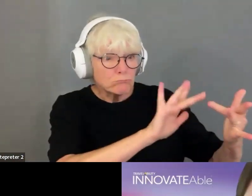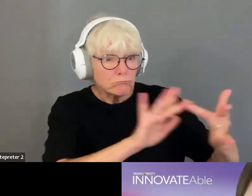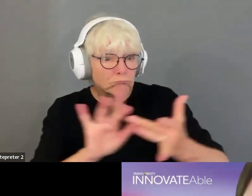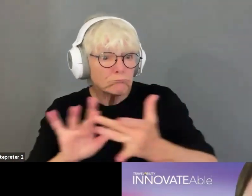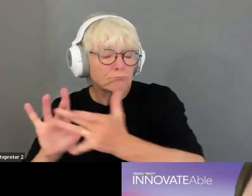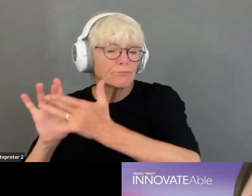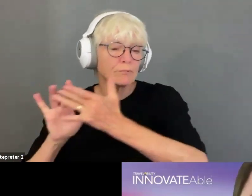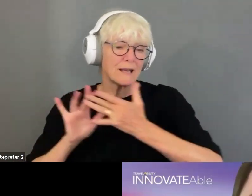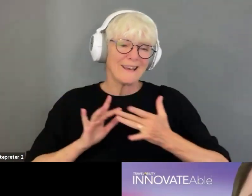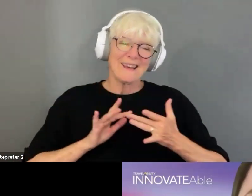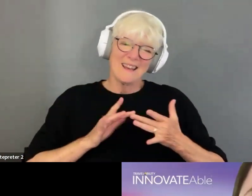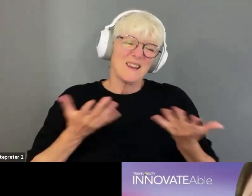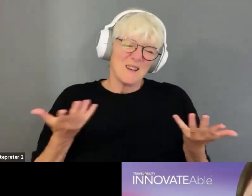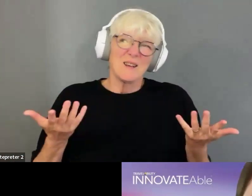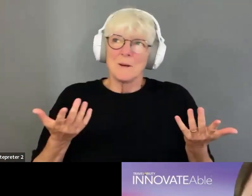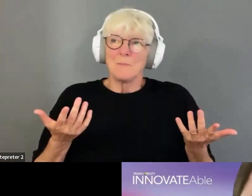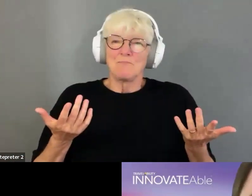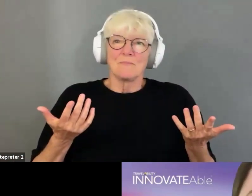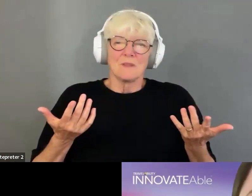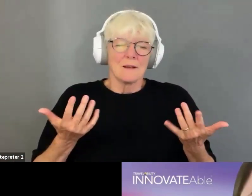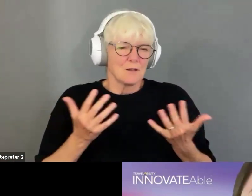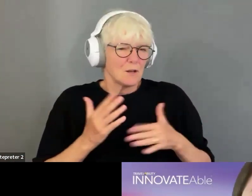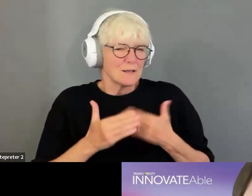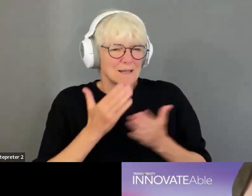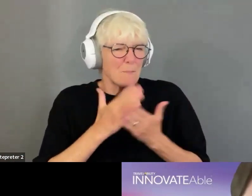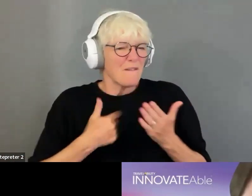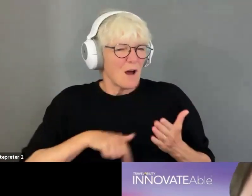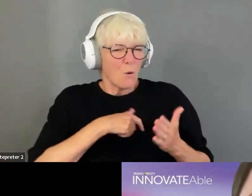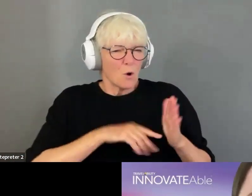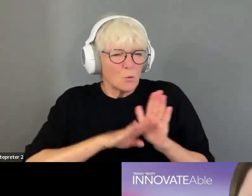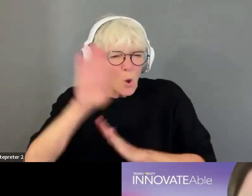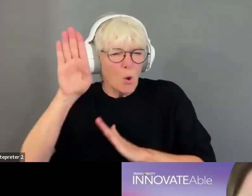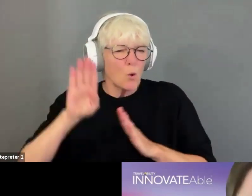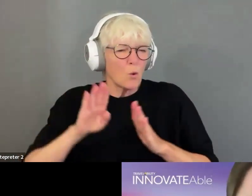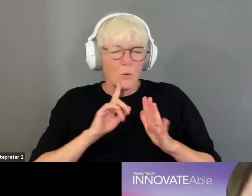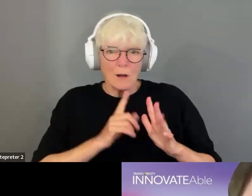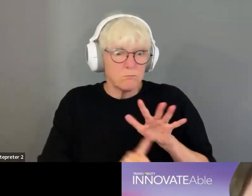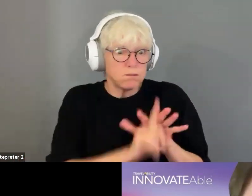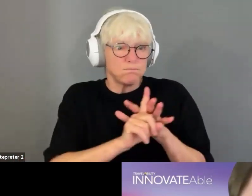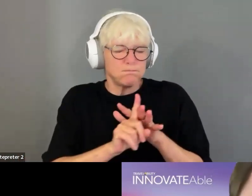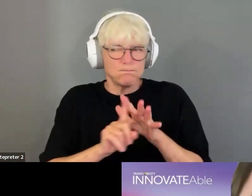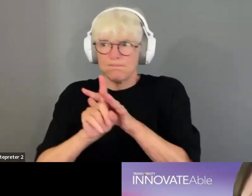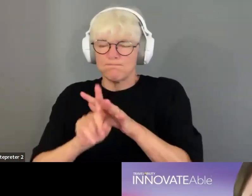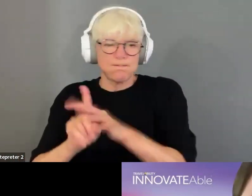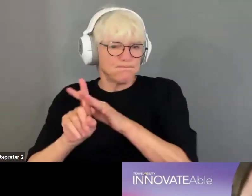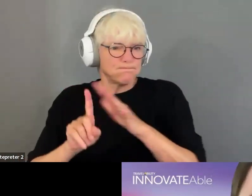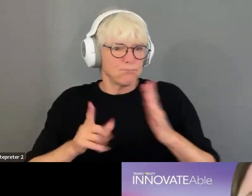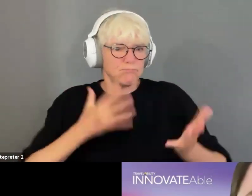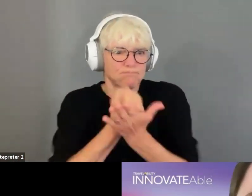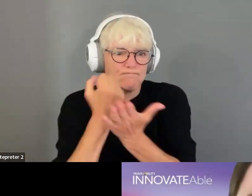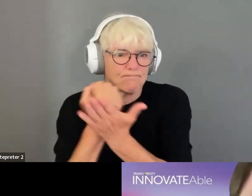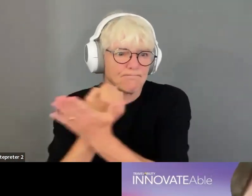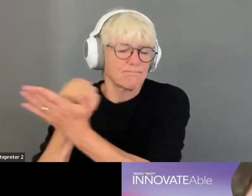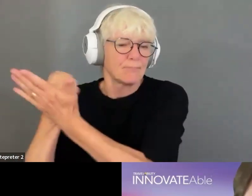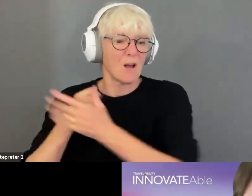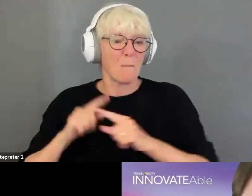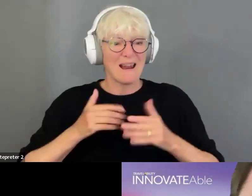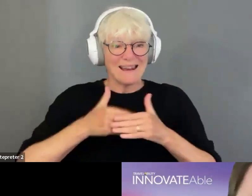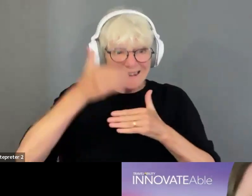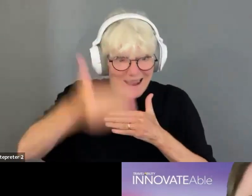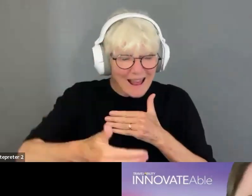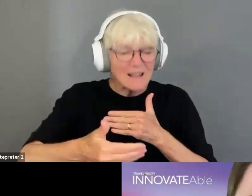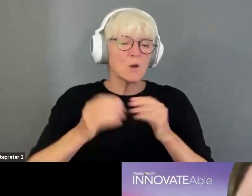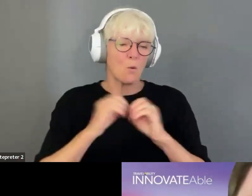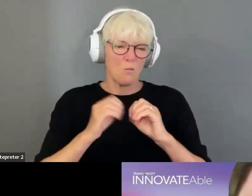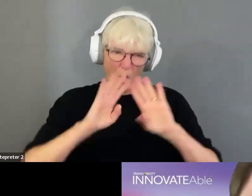yeah, it's been a lot of, um, organic growth so far, and then a big part of our next fundraising round is going to be figuring out a more scalable marketing strategy